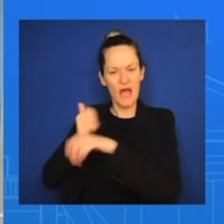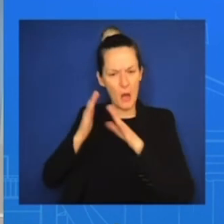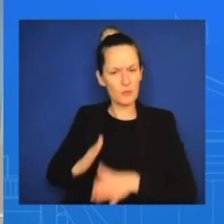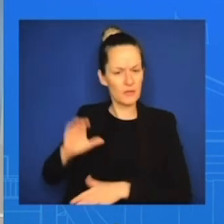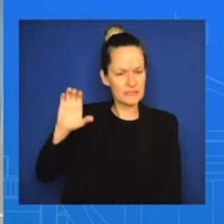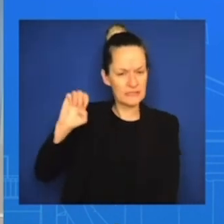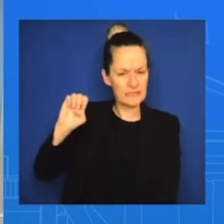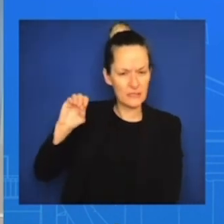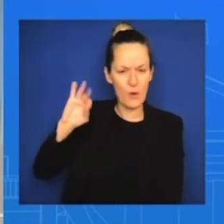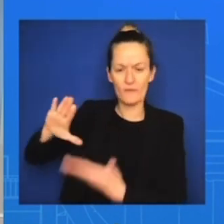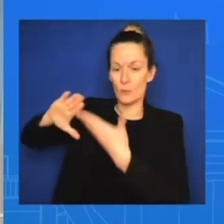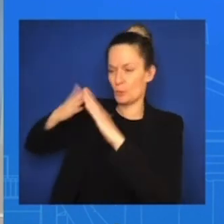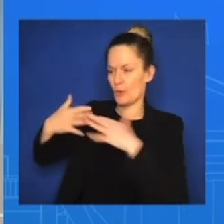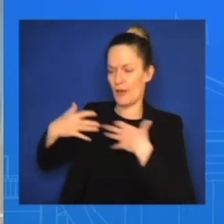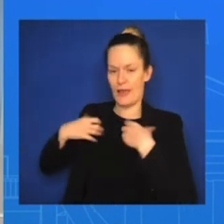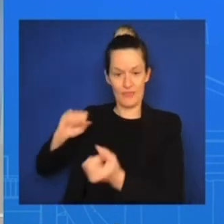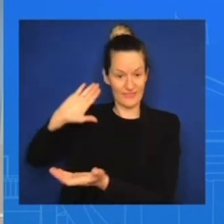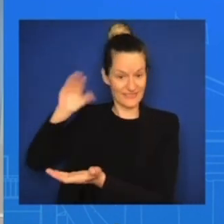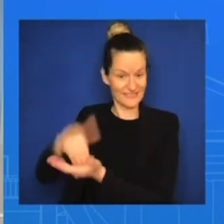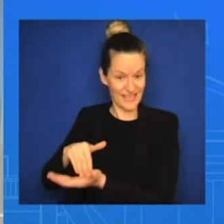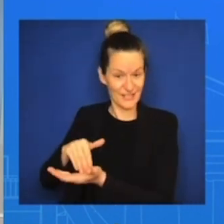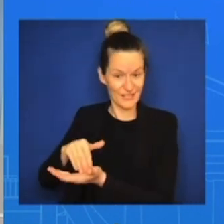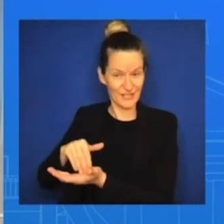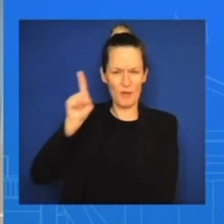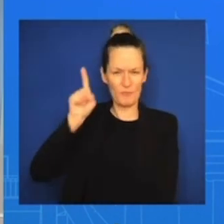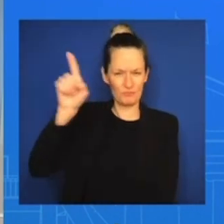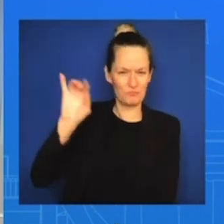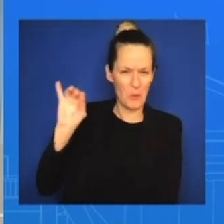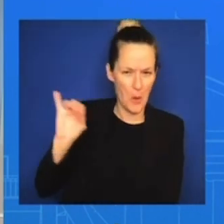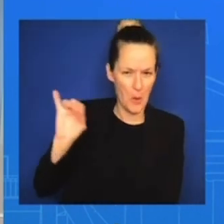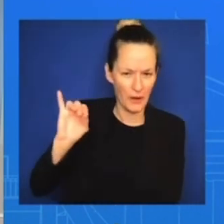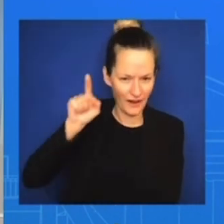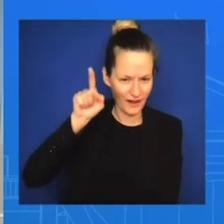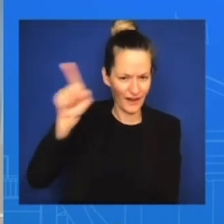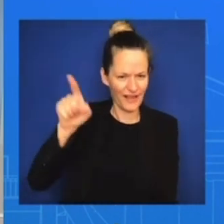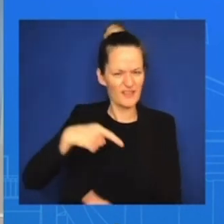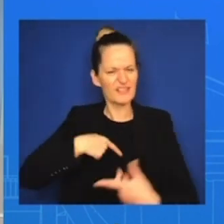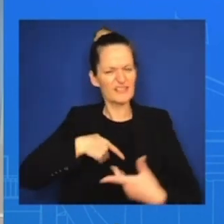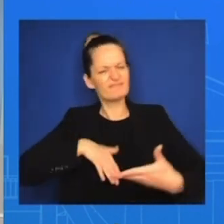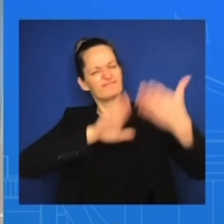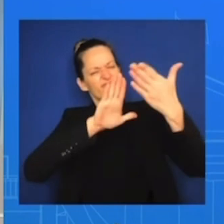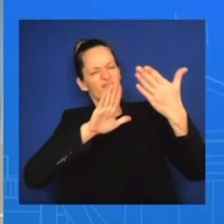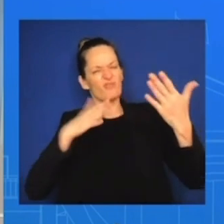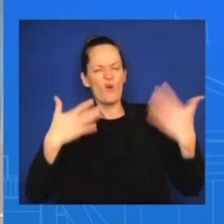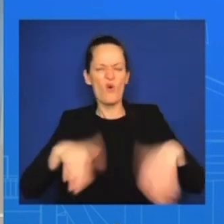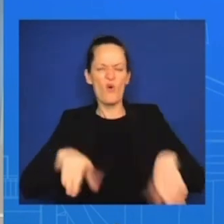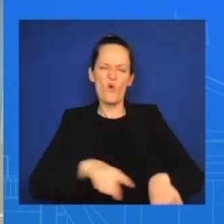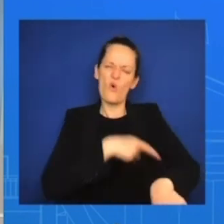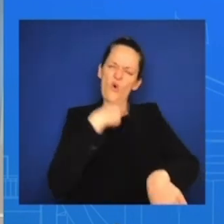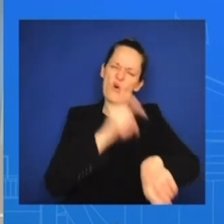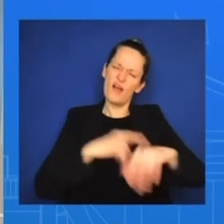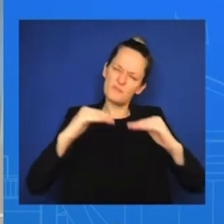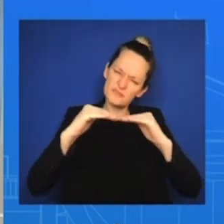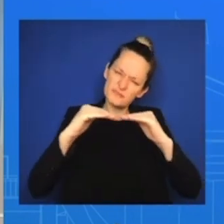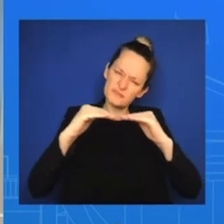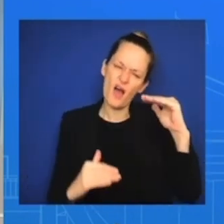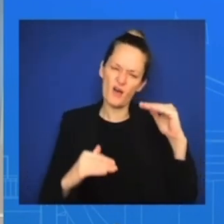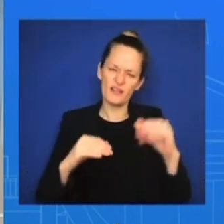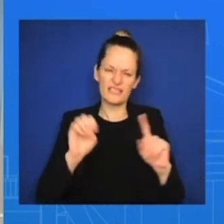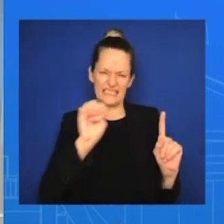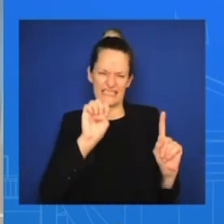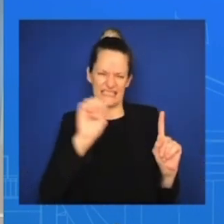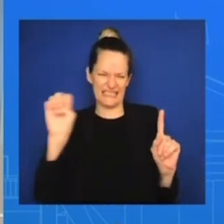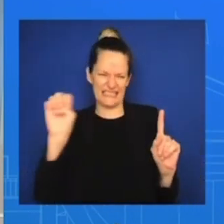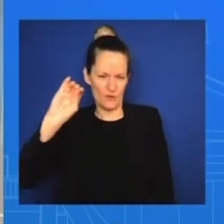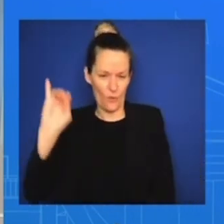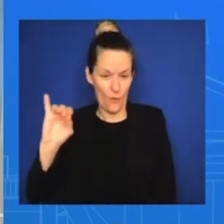disparities in East Oakland, specifically for African-American community. So in a lot of ways, we were, you know, ready